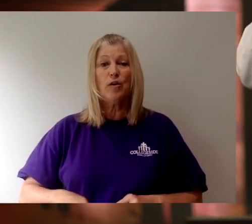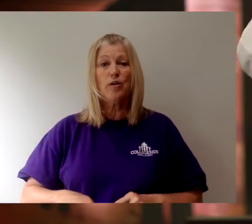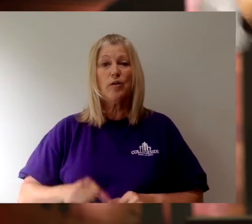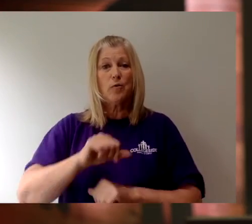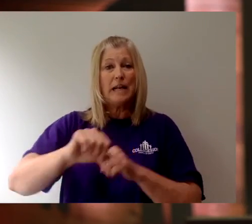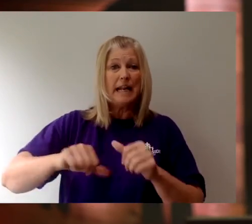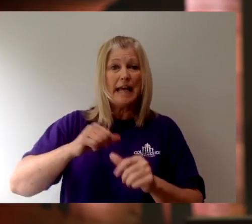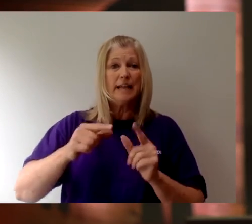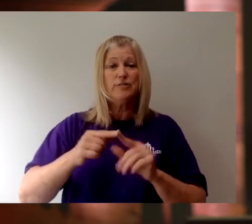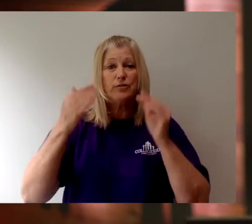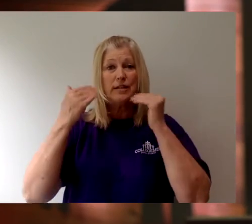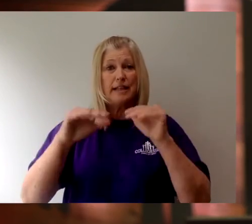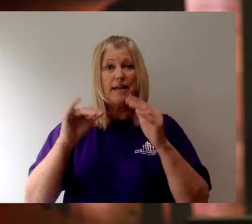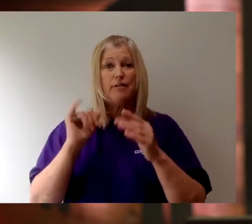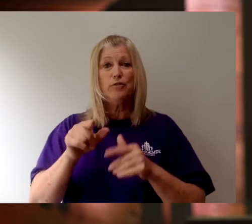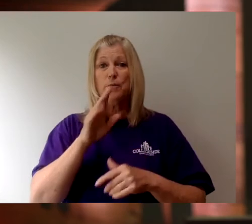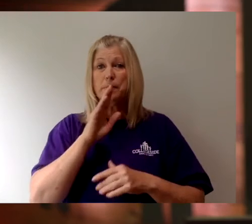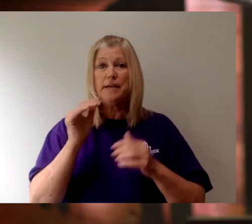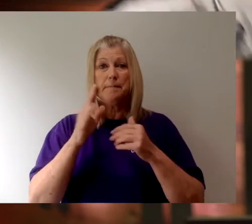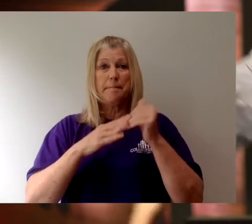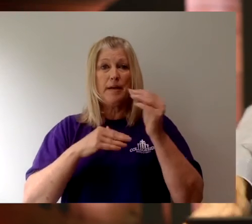relates to the level that you are being built.